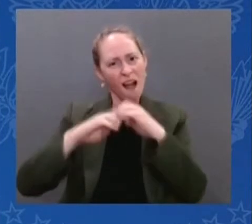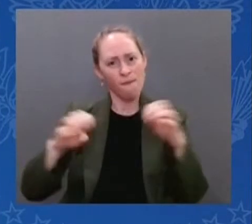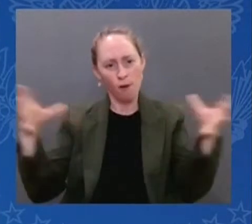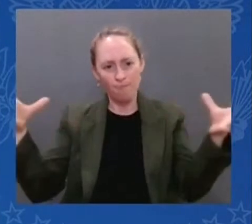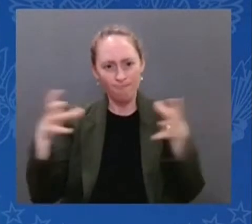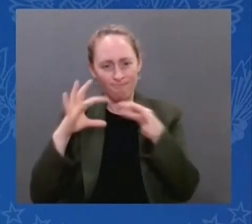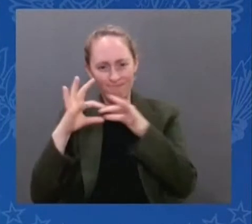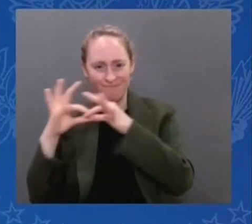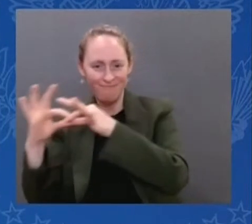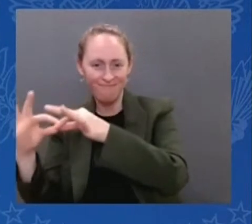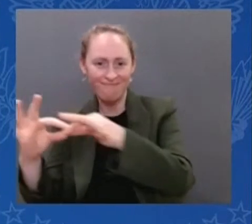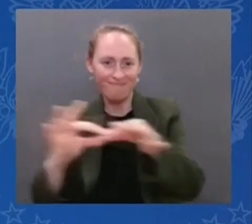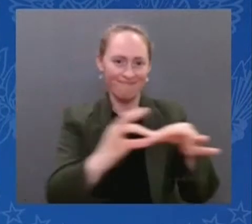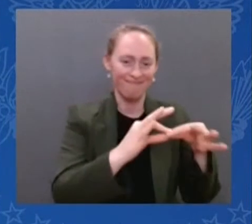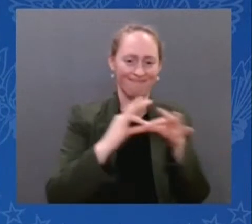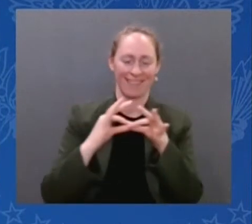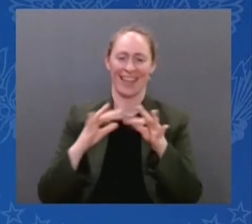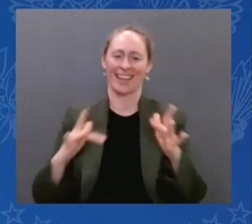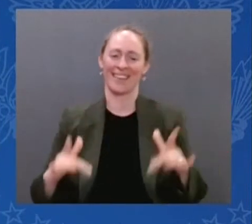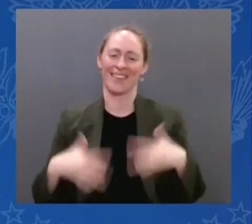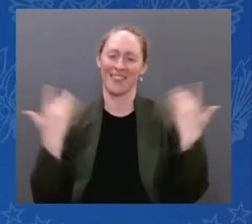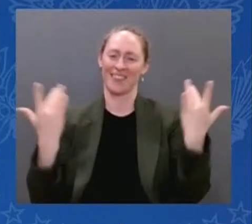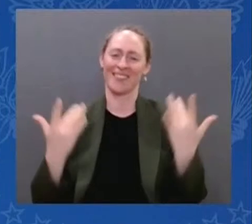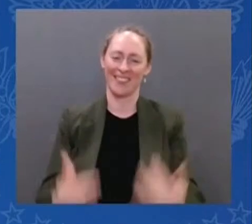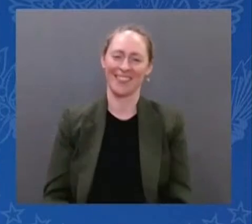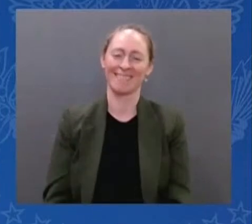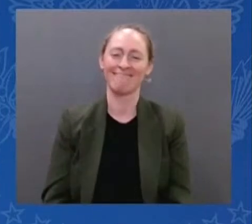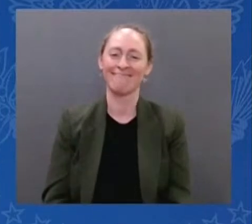We're going to give time for the press to leave, and then we'll continue the briefing.